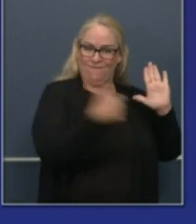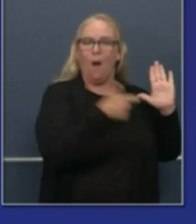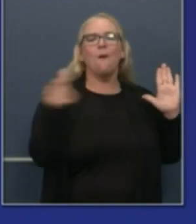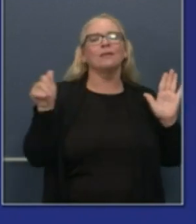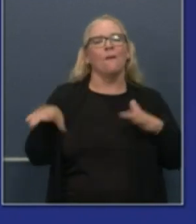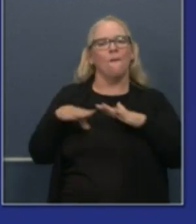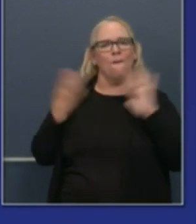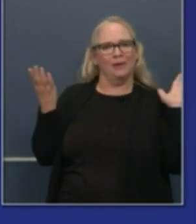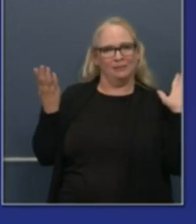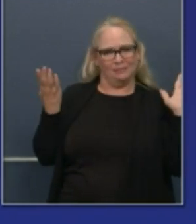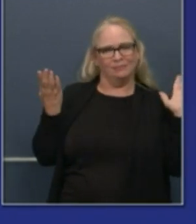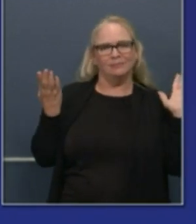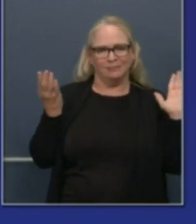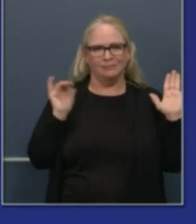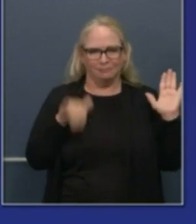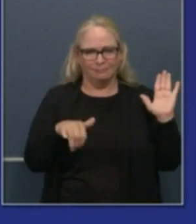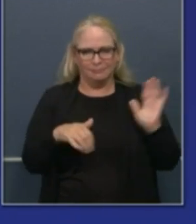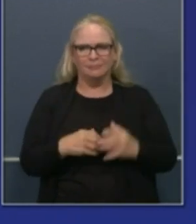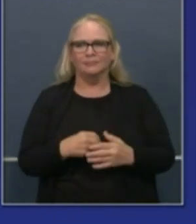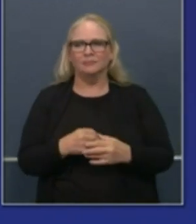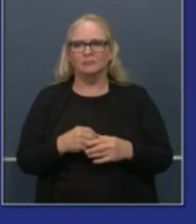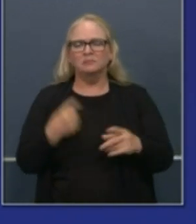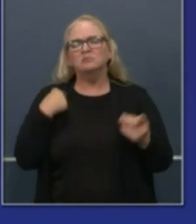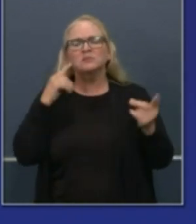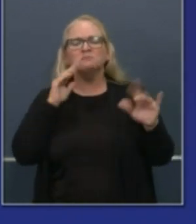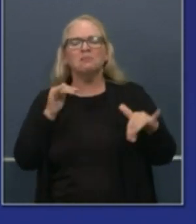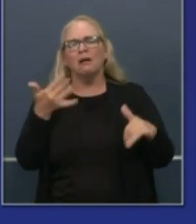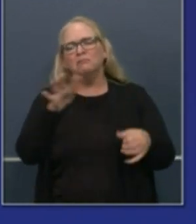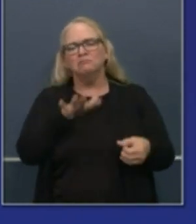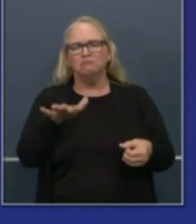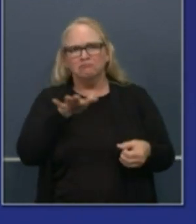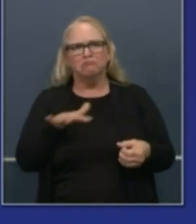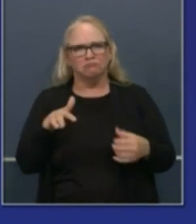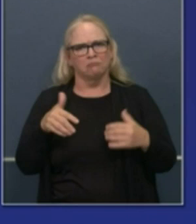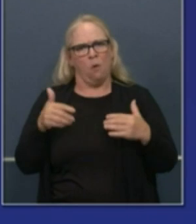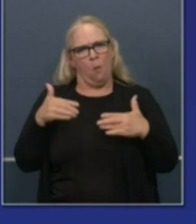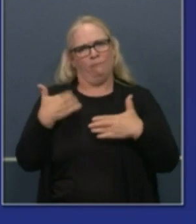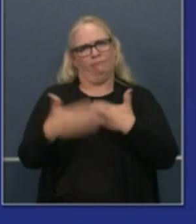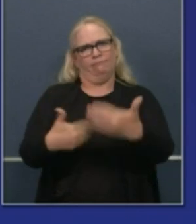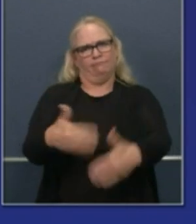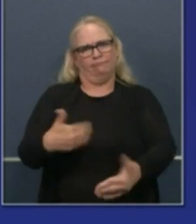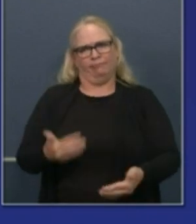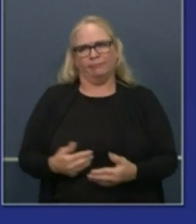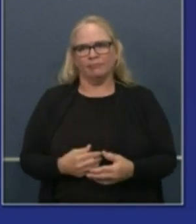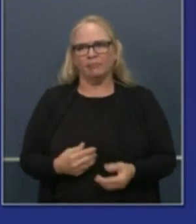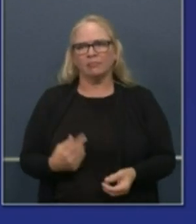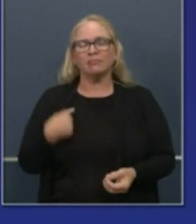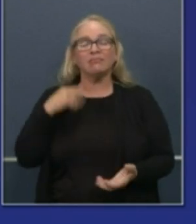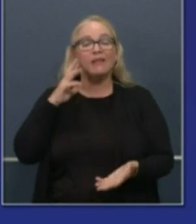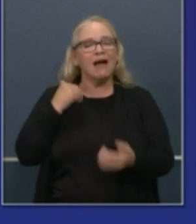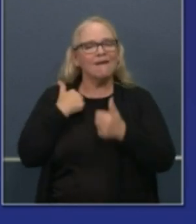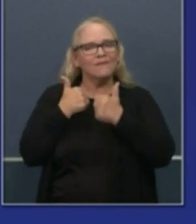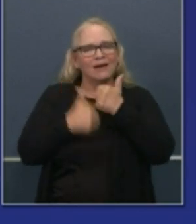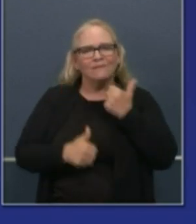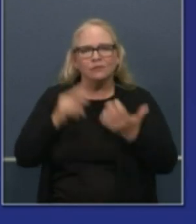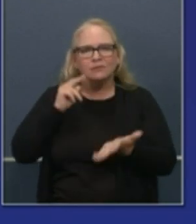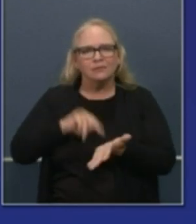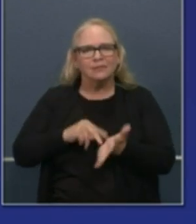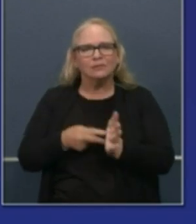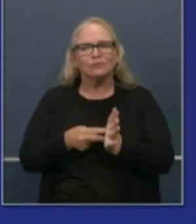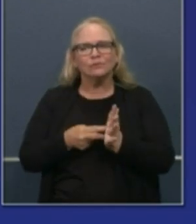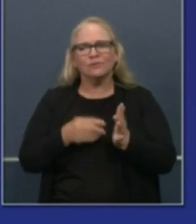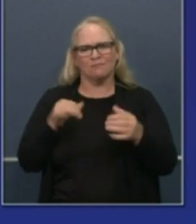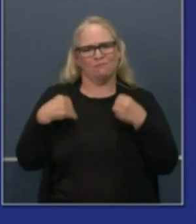from the new guidelines we put up but rest assured the intention was to provide those activities